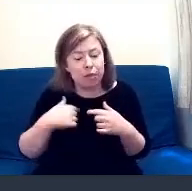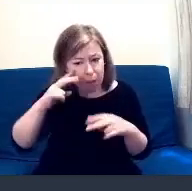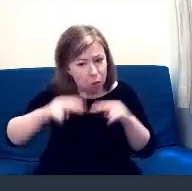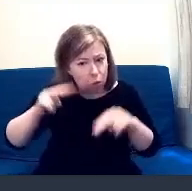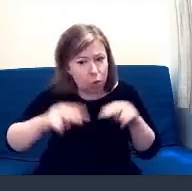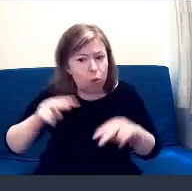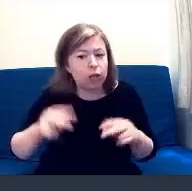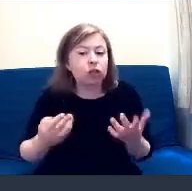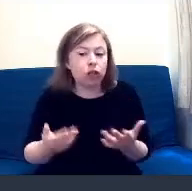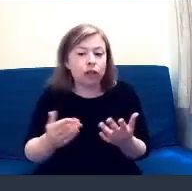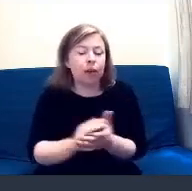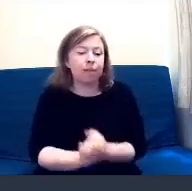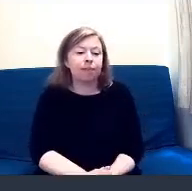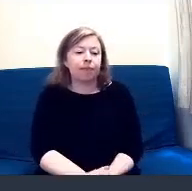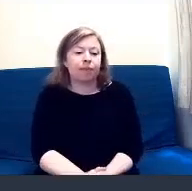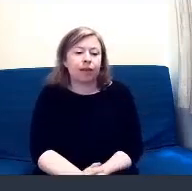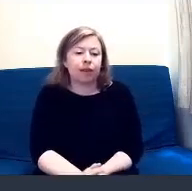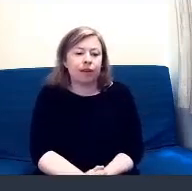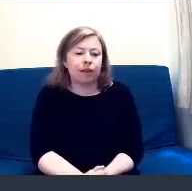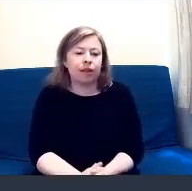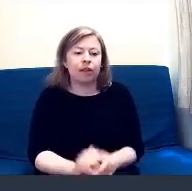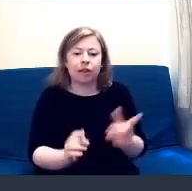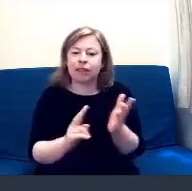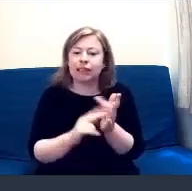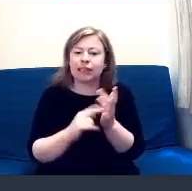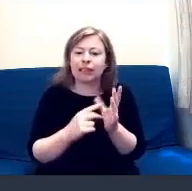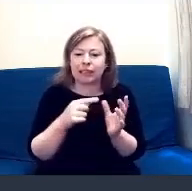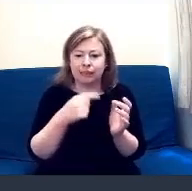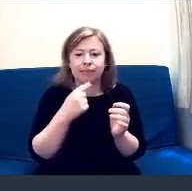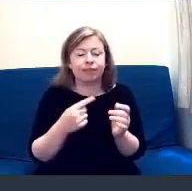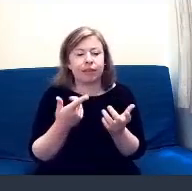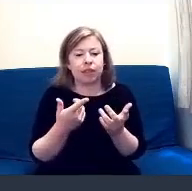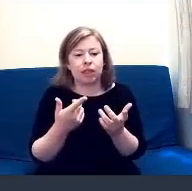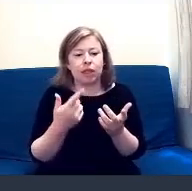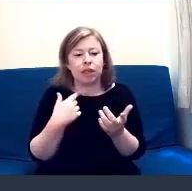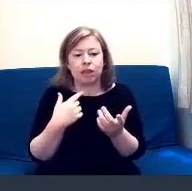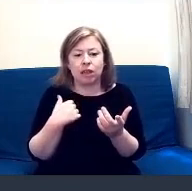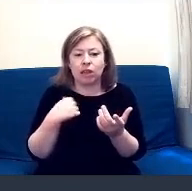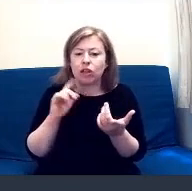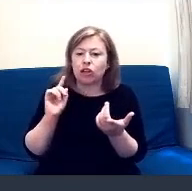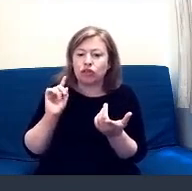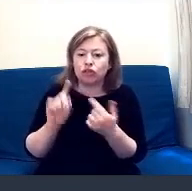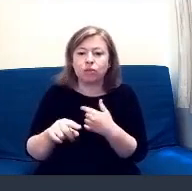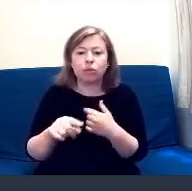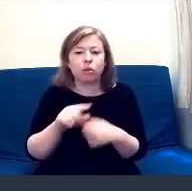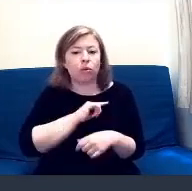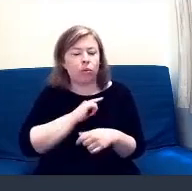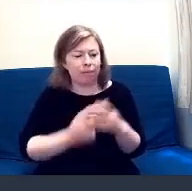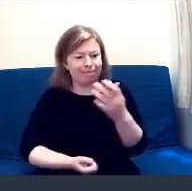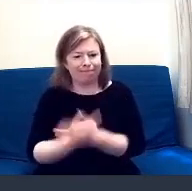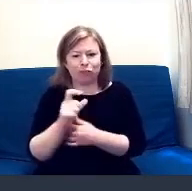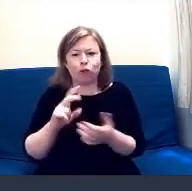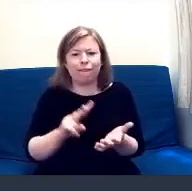Thank you. So in response to COVID, we have created quite a number of new projects or delivering